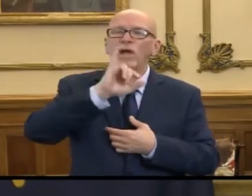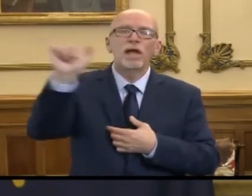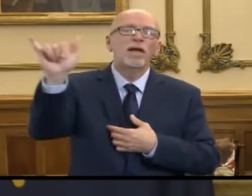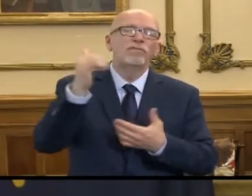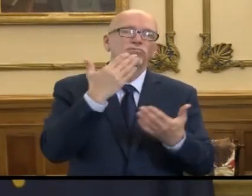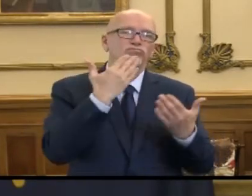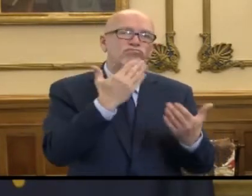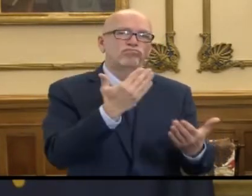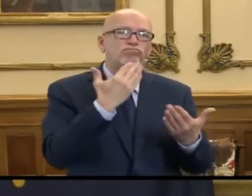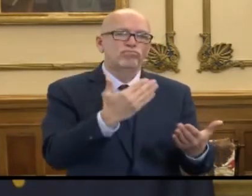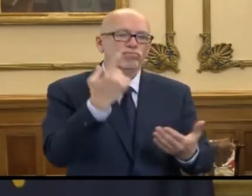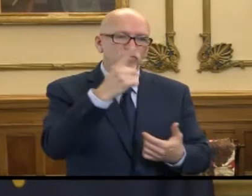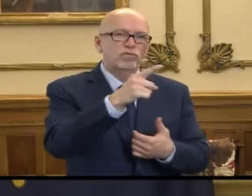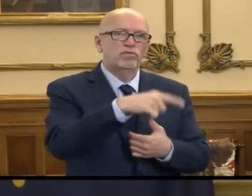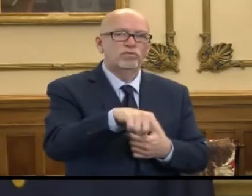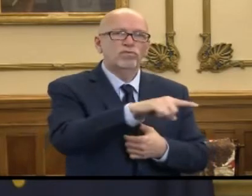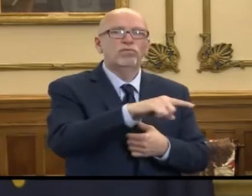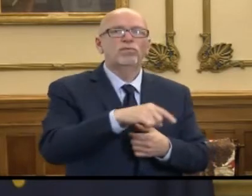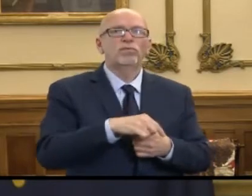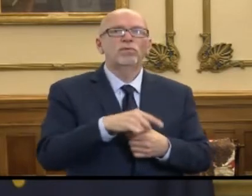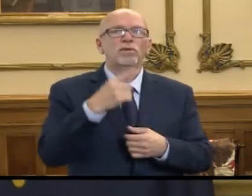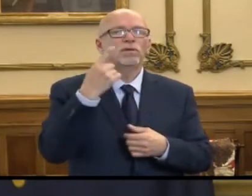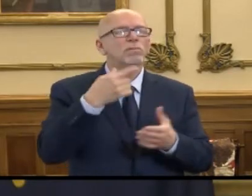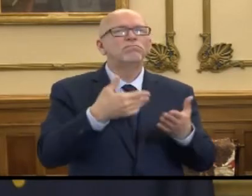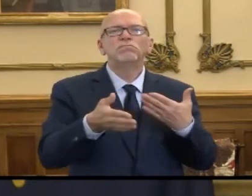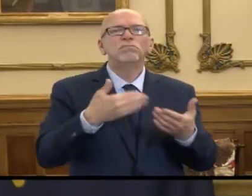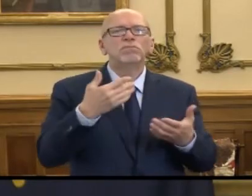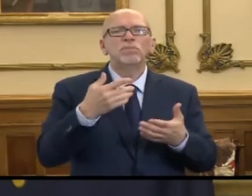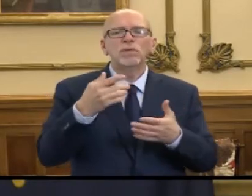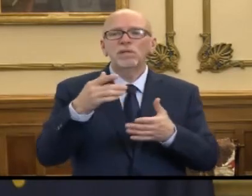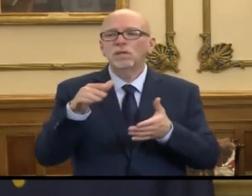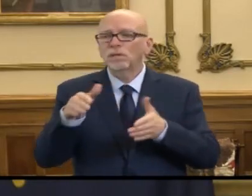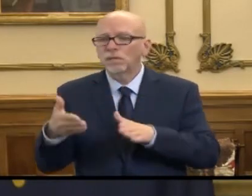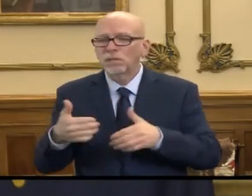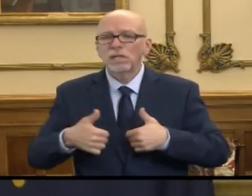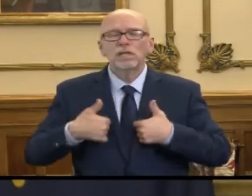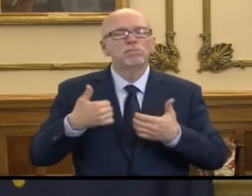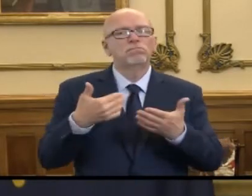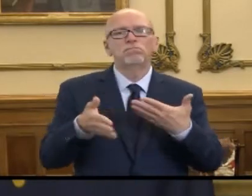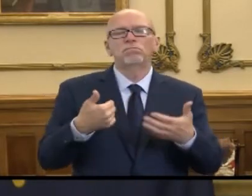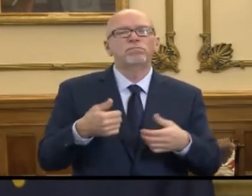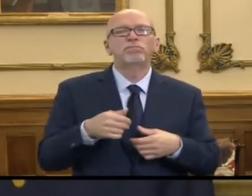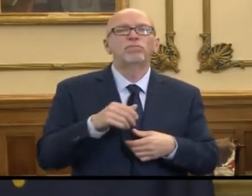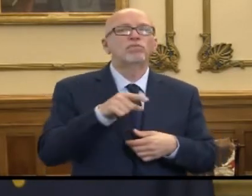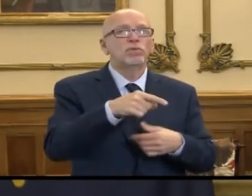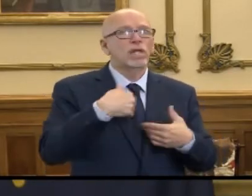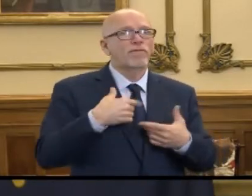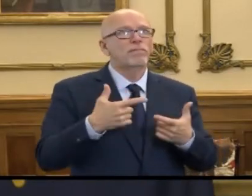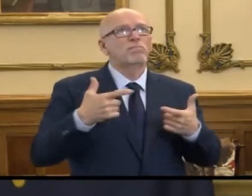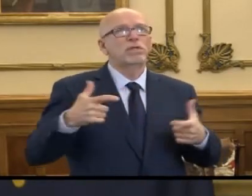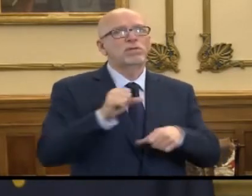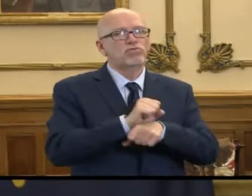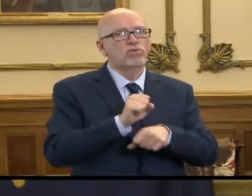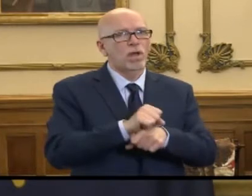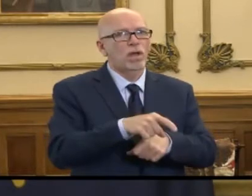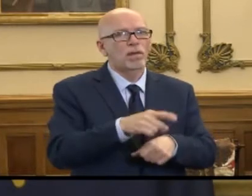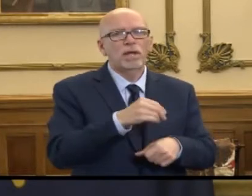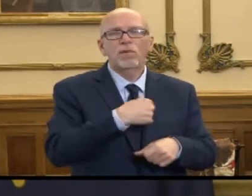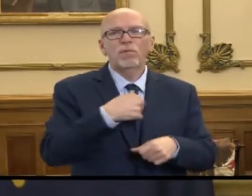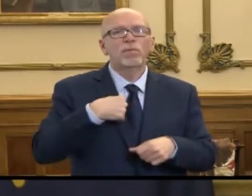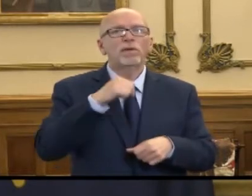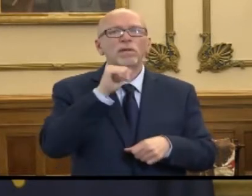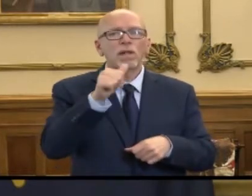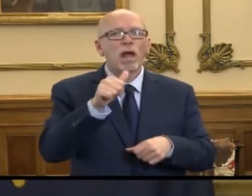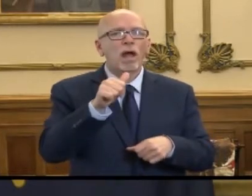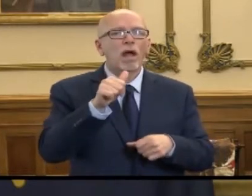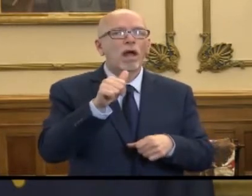for you regardless of the outcome. You have a very big job to do and we do not take